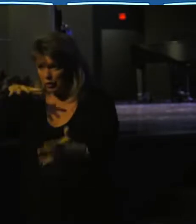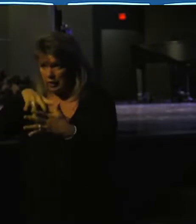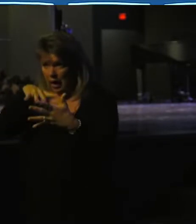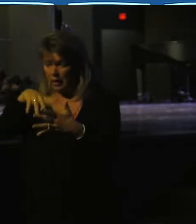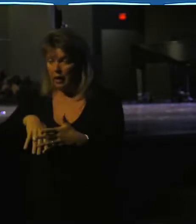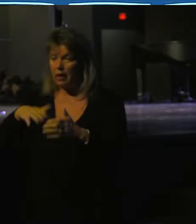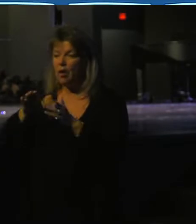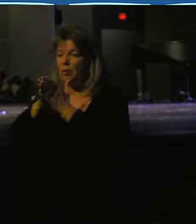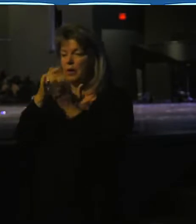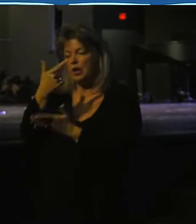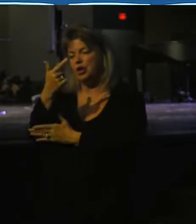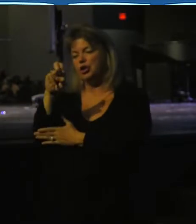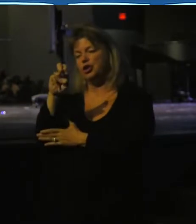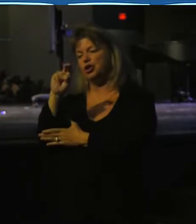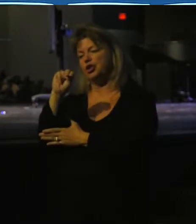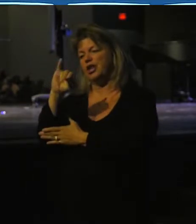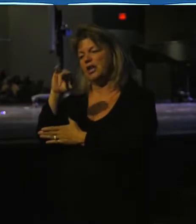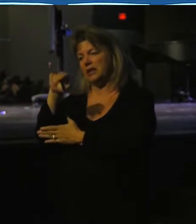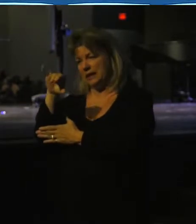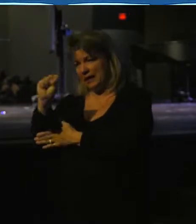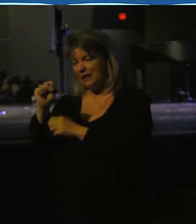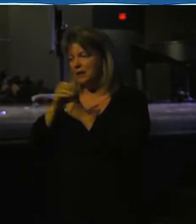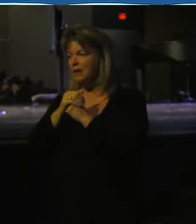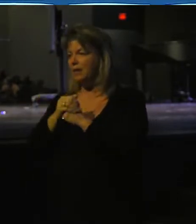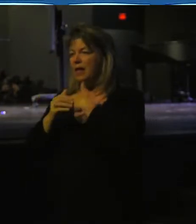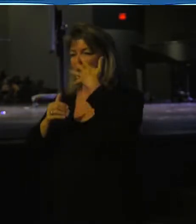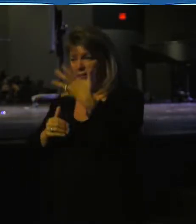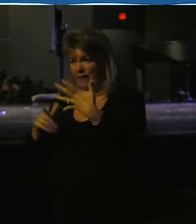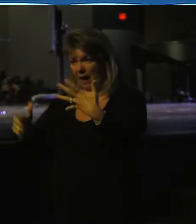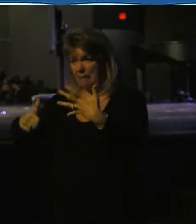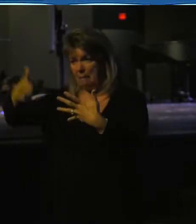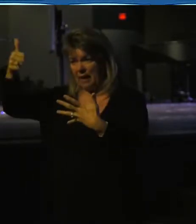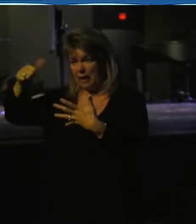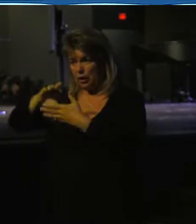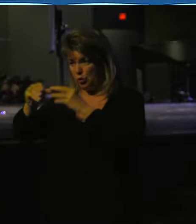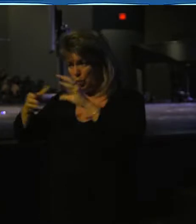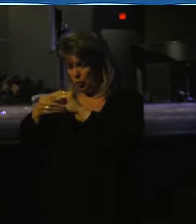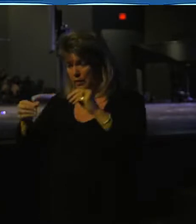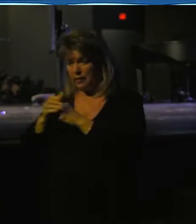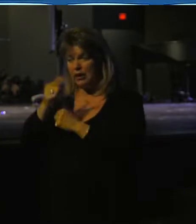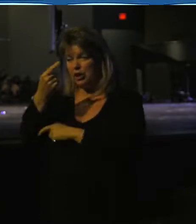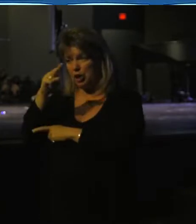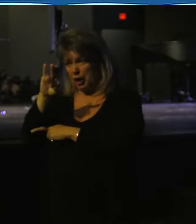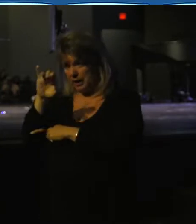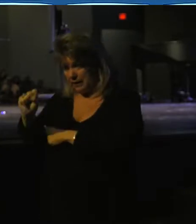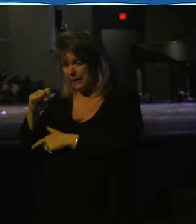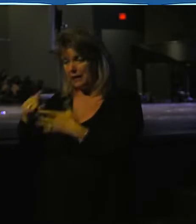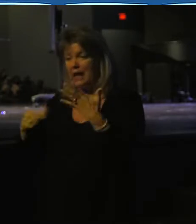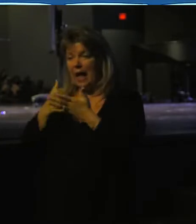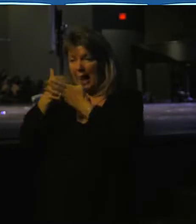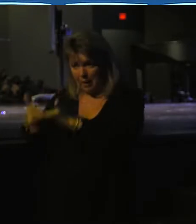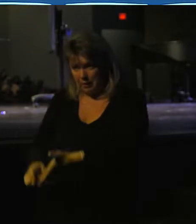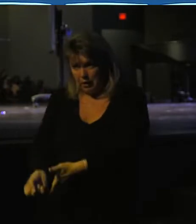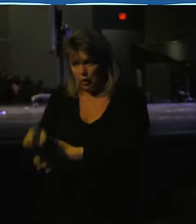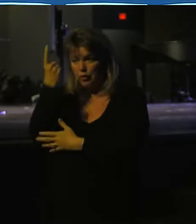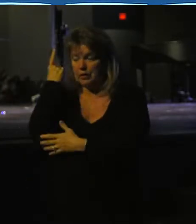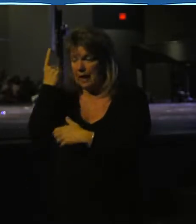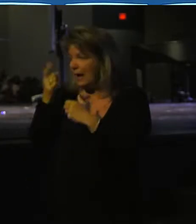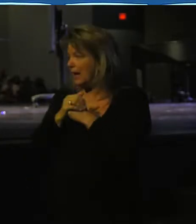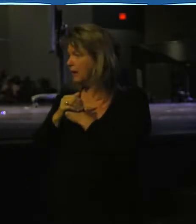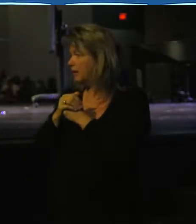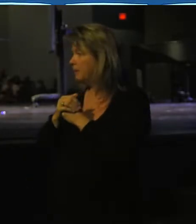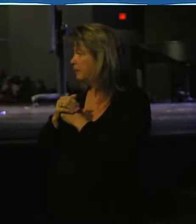the book of Genesis, and we're actually picking out the five biggest stories in the book of Genesis to help us understand